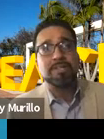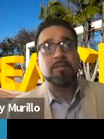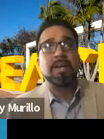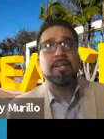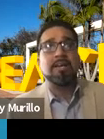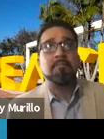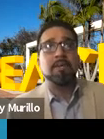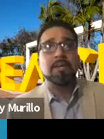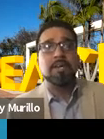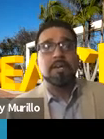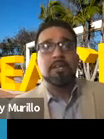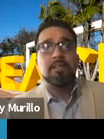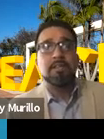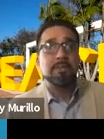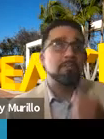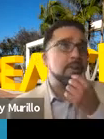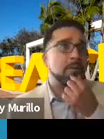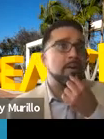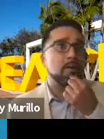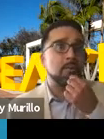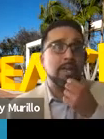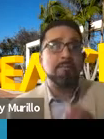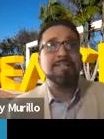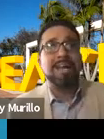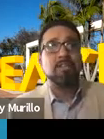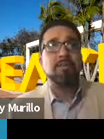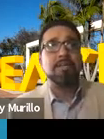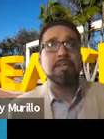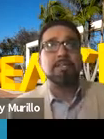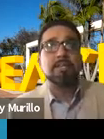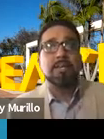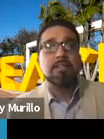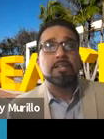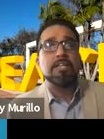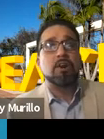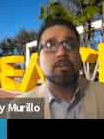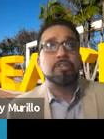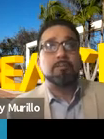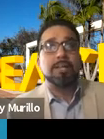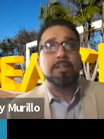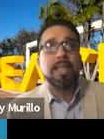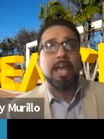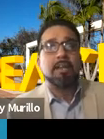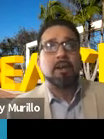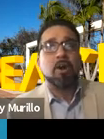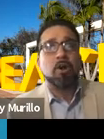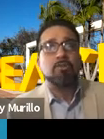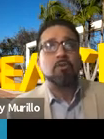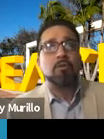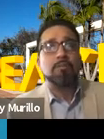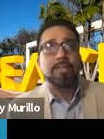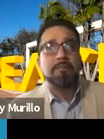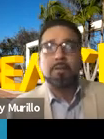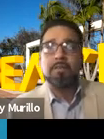going to prison, right. This picture below right here, it means a lot to me because these are gentlemen that are